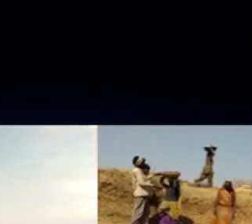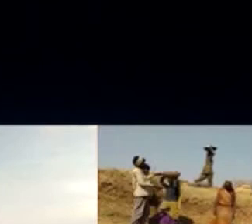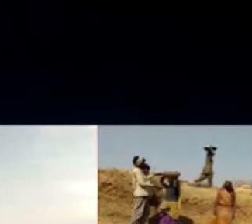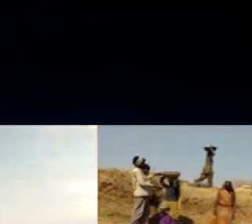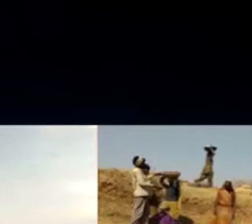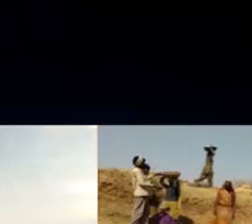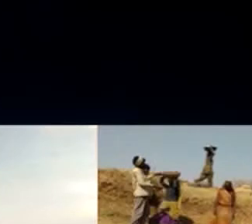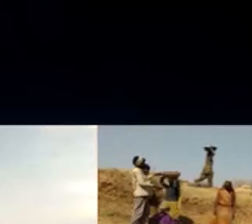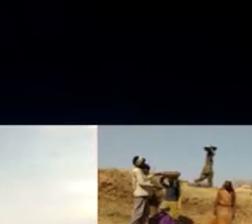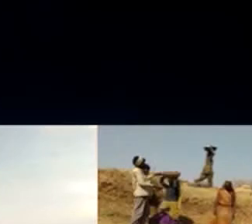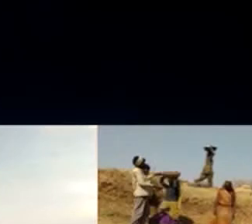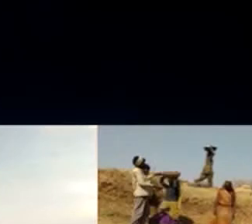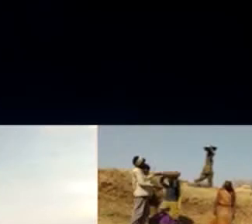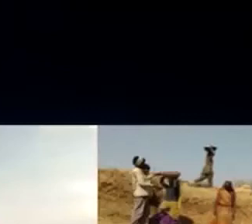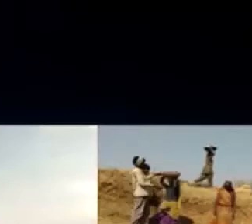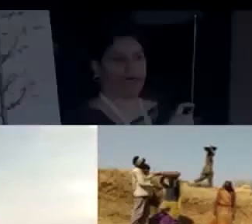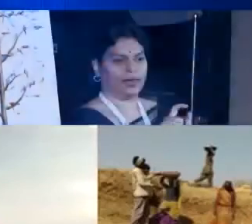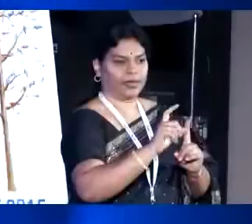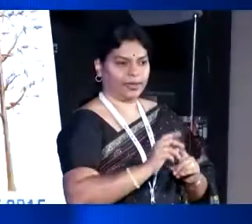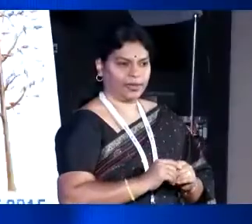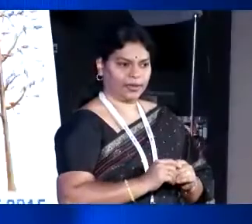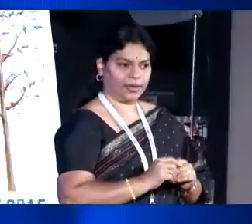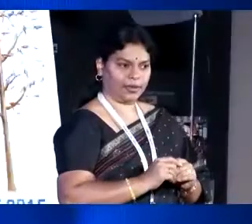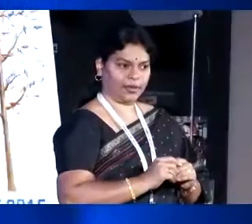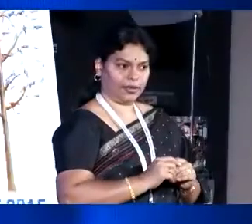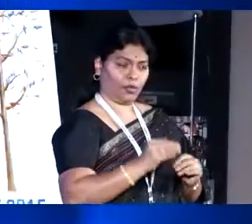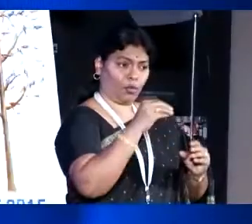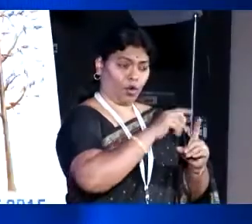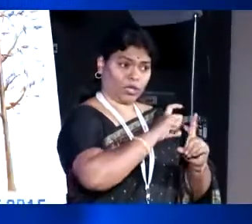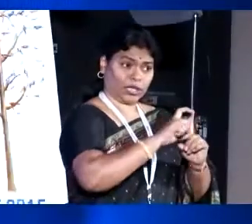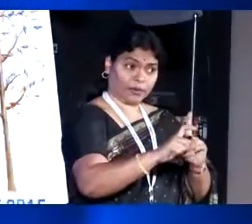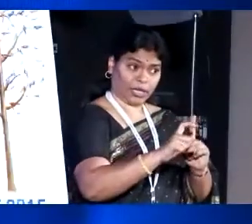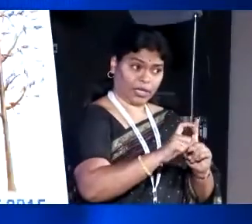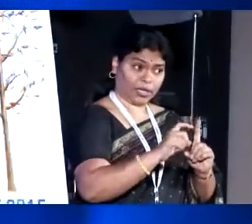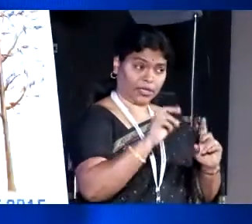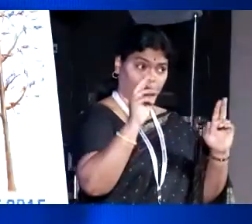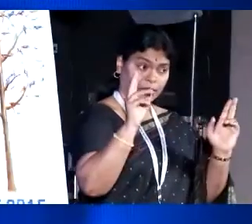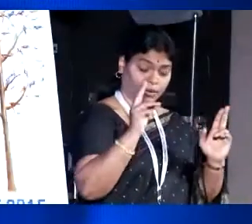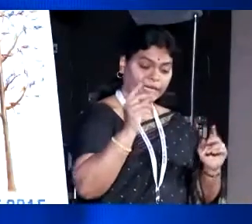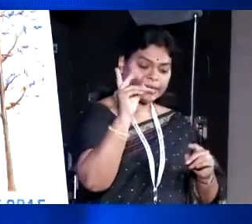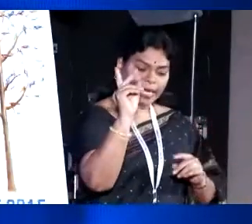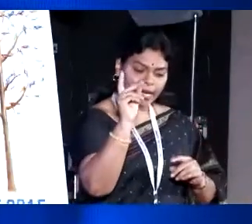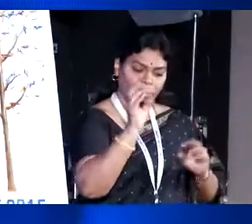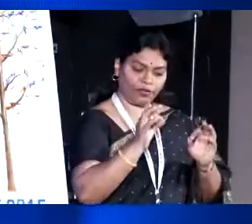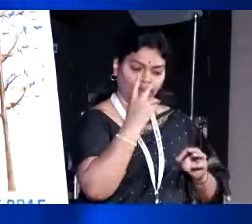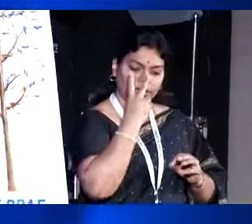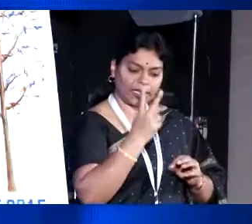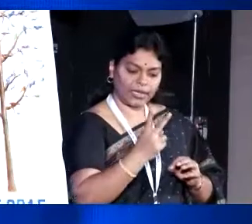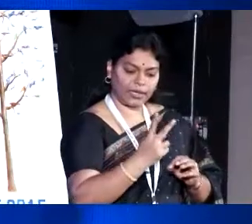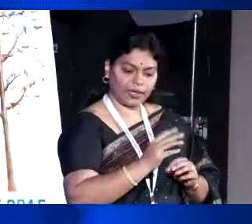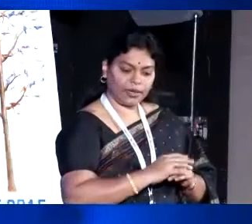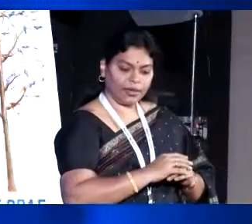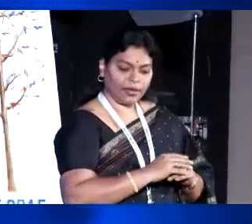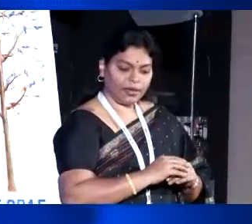No more charity in the entire process, although we are dealing with the most charitable subject, object. Second, if you see, this is the barter